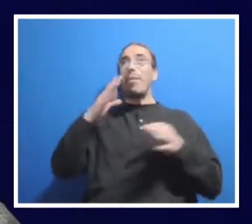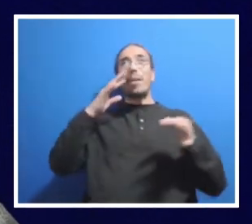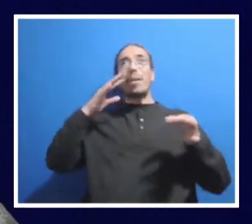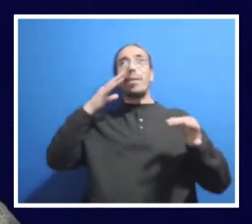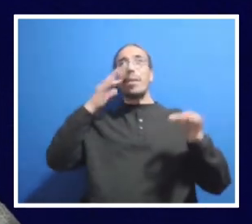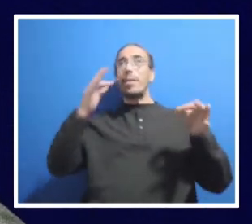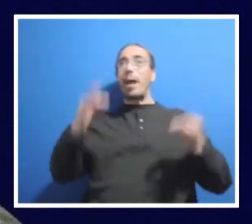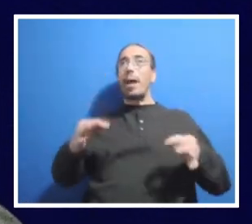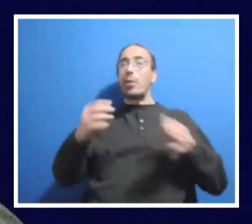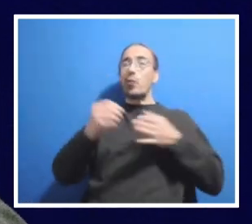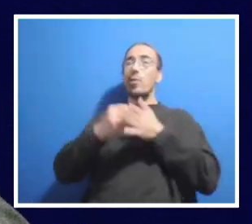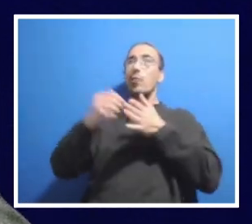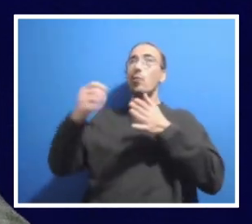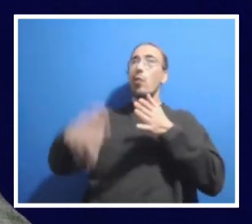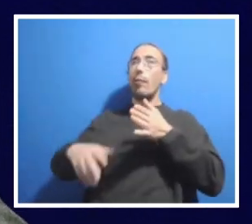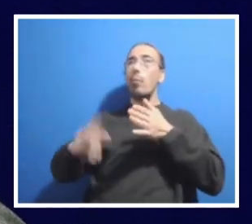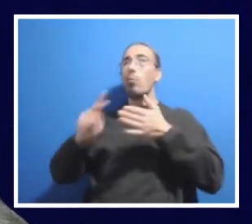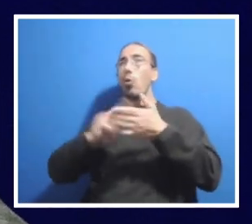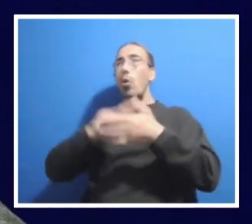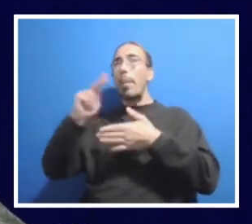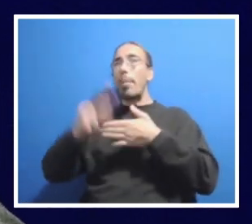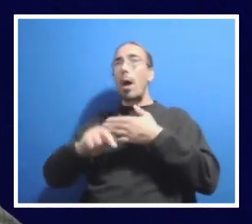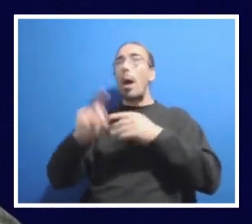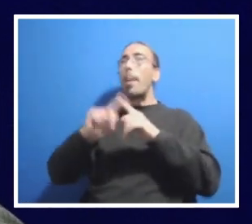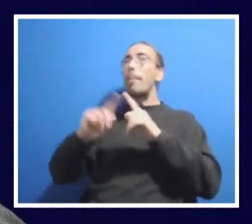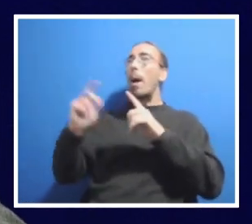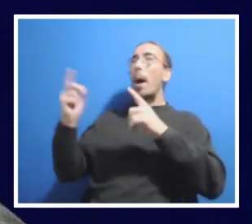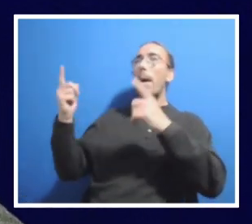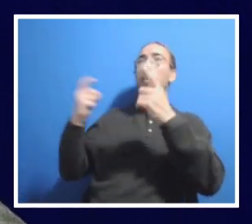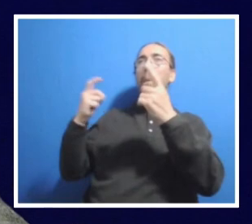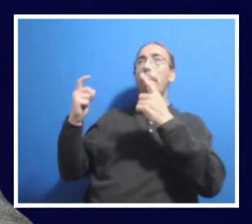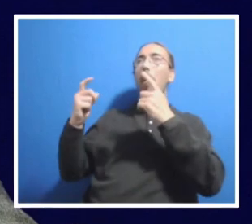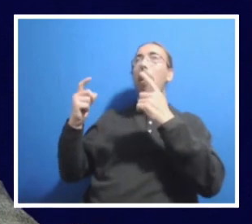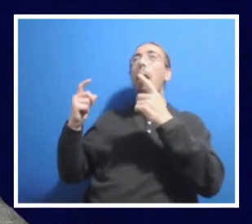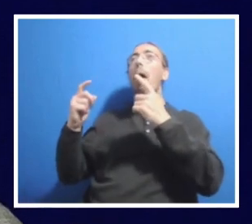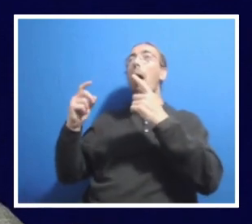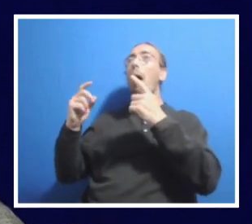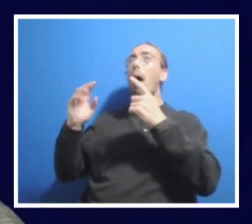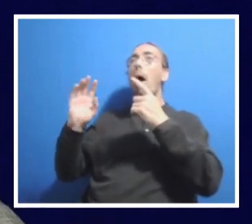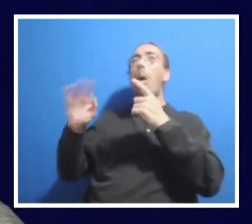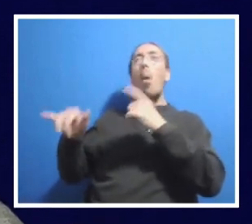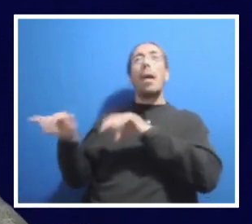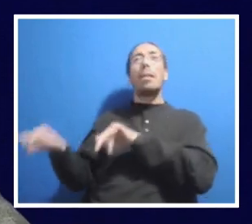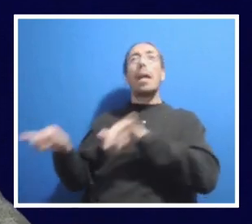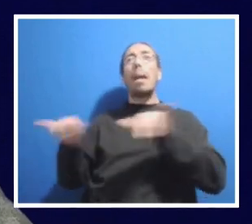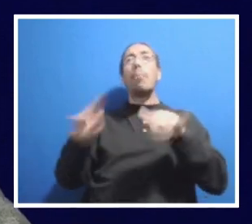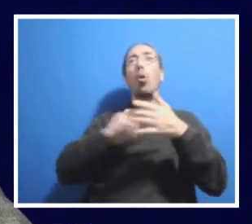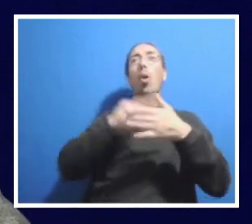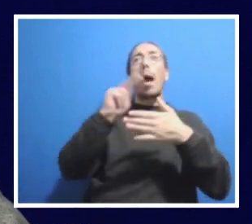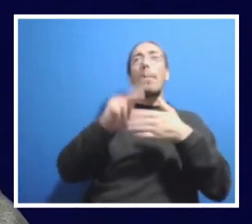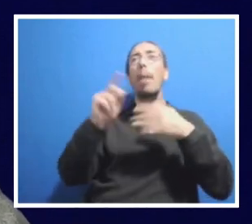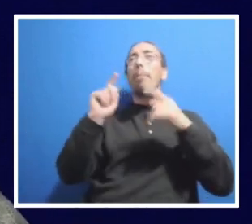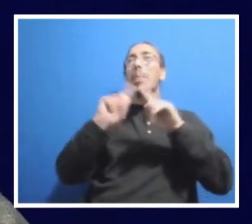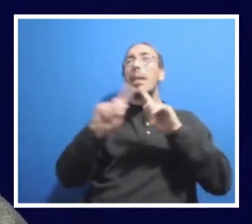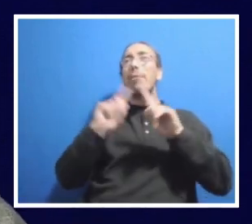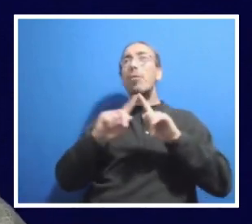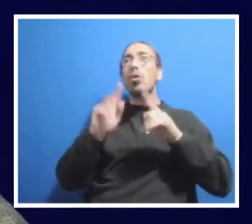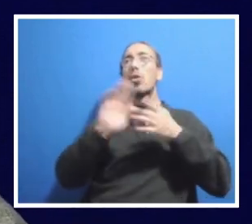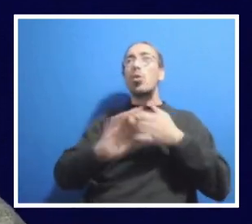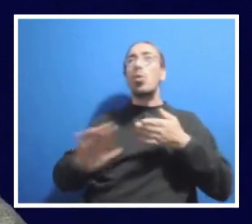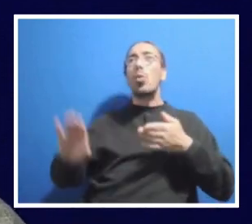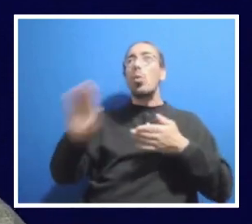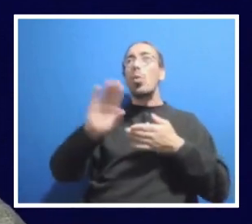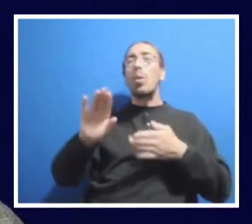doubt. I get asked all the time, why do we have duplications? Why do we have the same program at multiple campuses? There's nothing wrong with us having